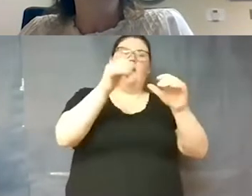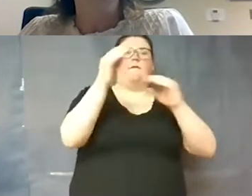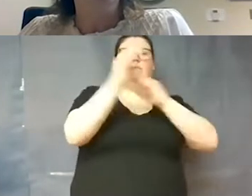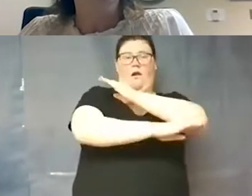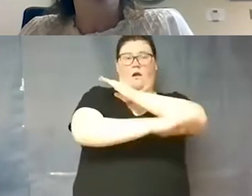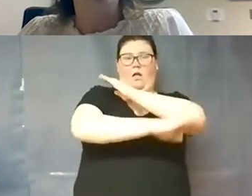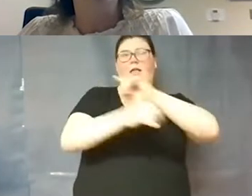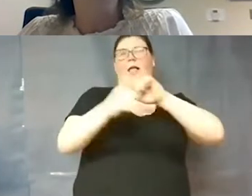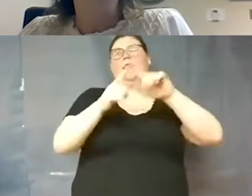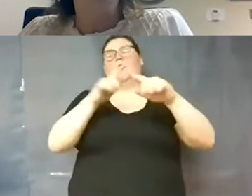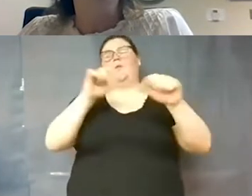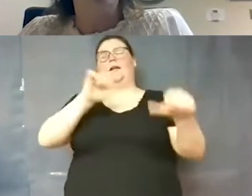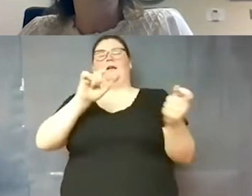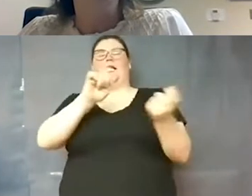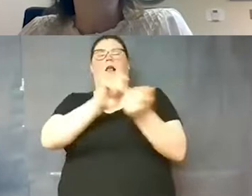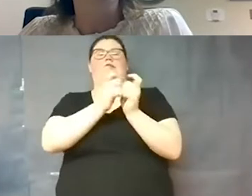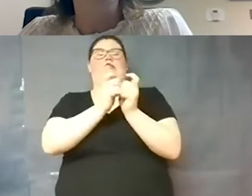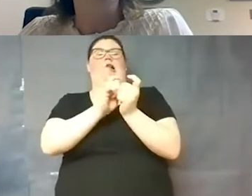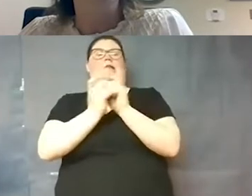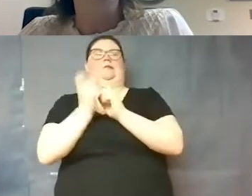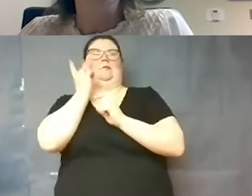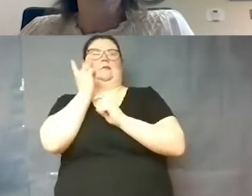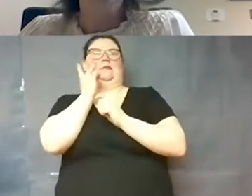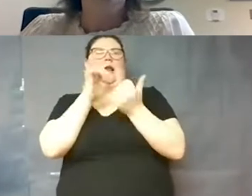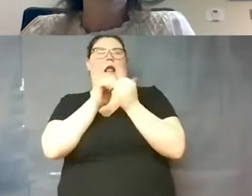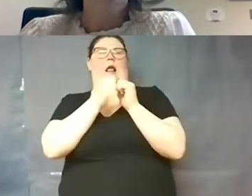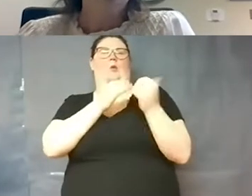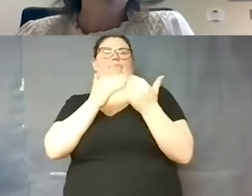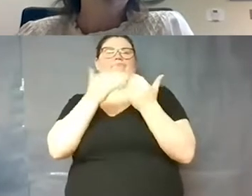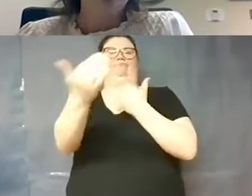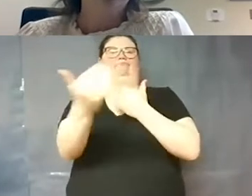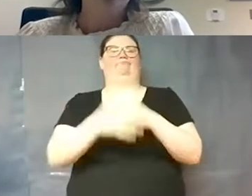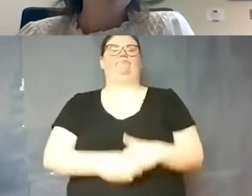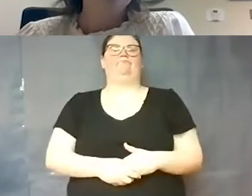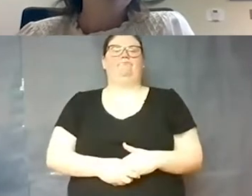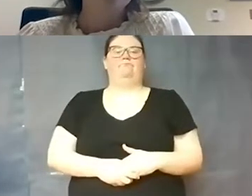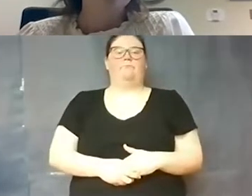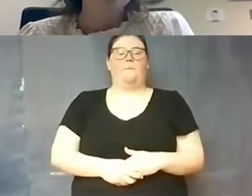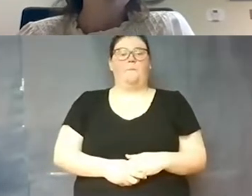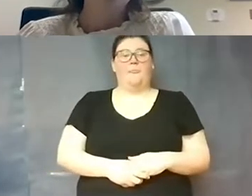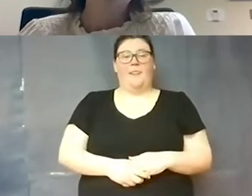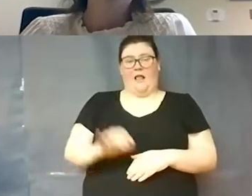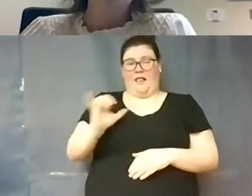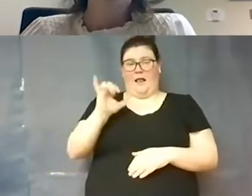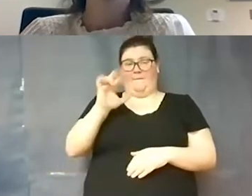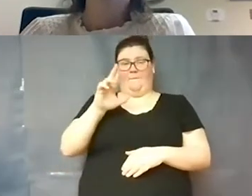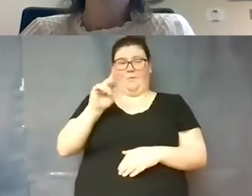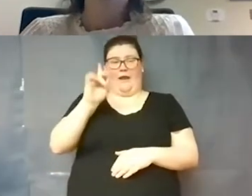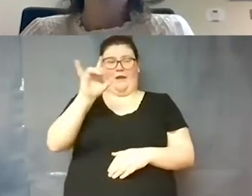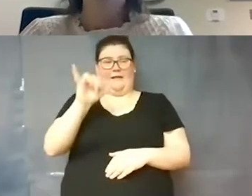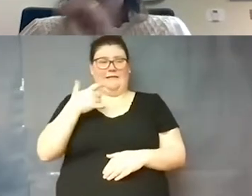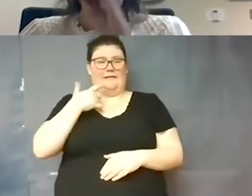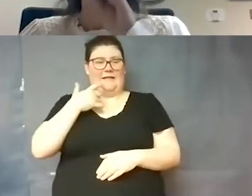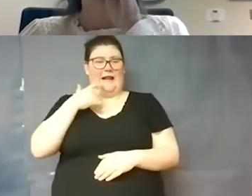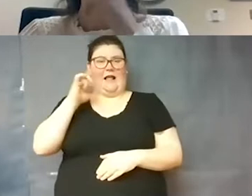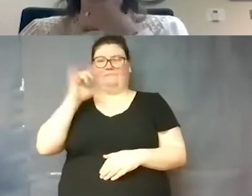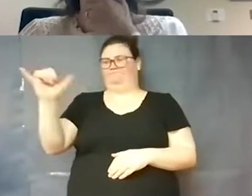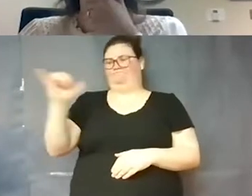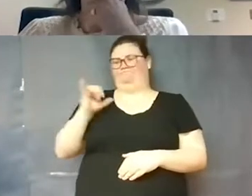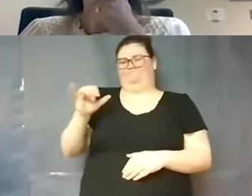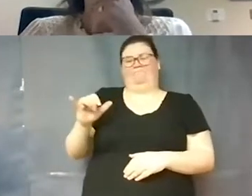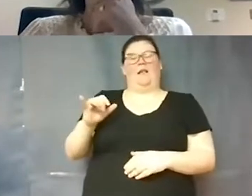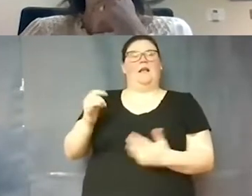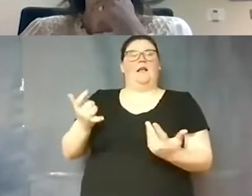adjust that as we see how it goes forward in the fall and just like brandy said i i echo exactly what she said